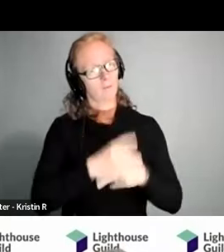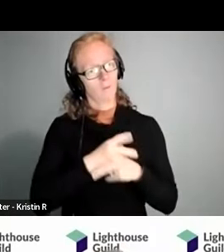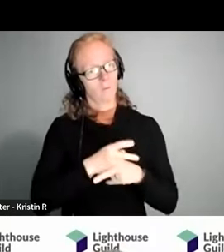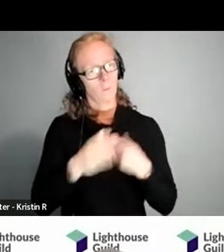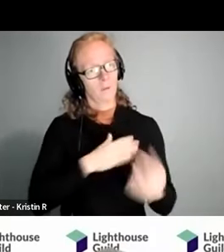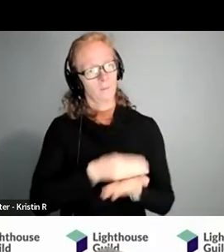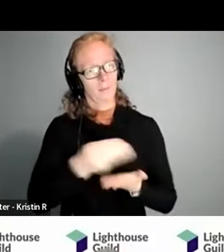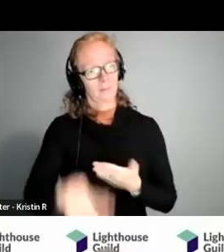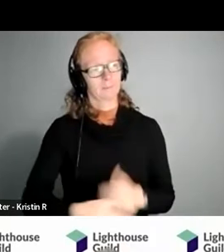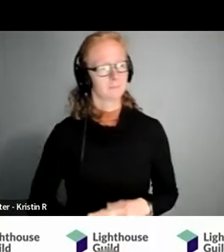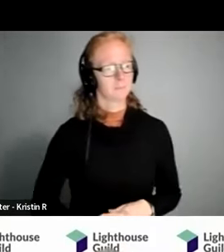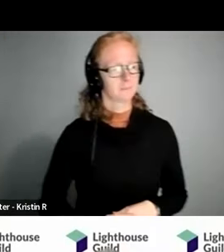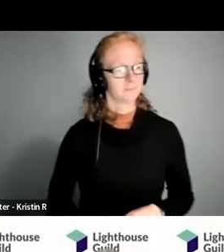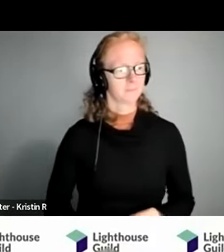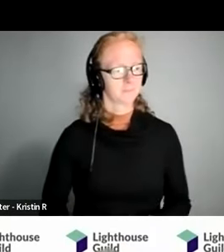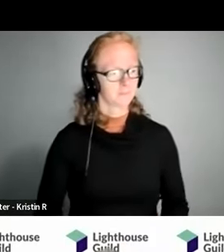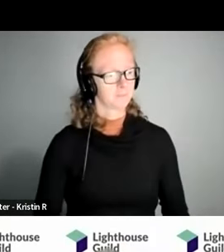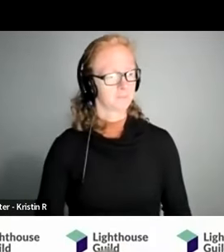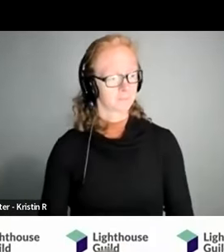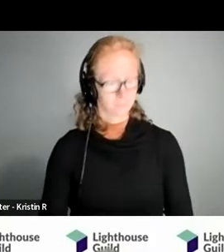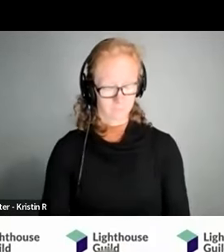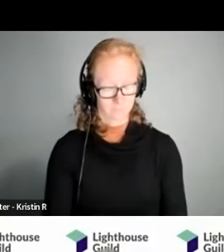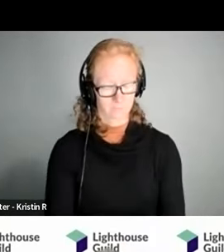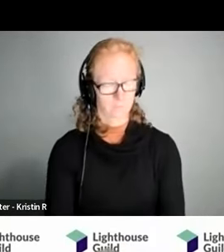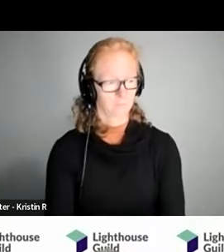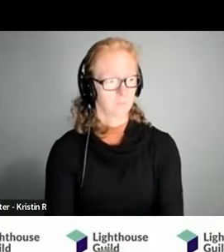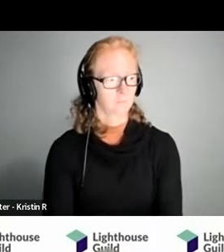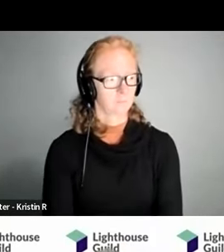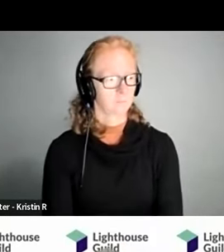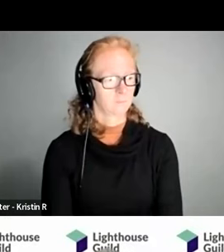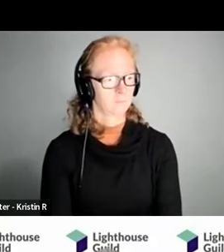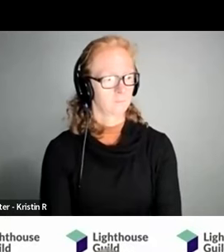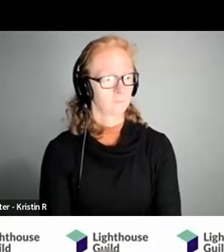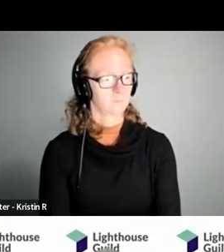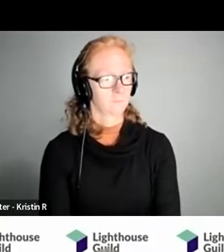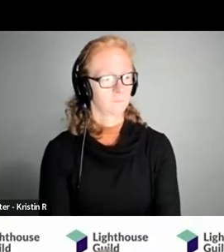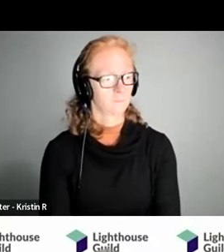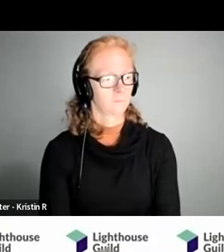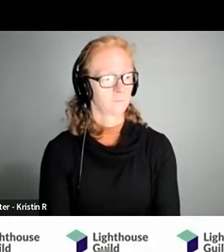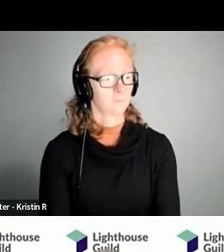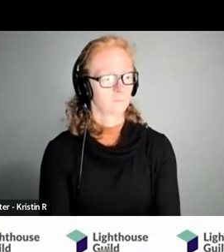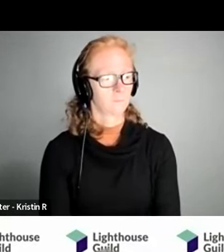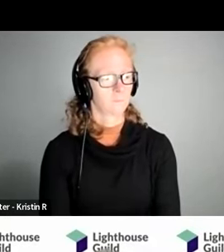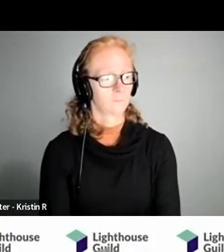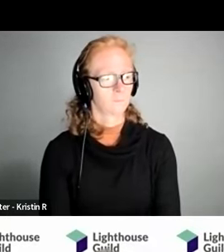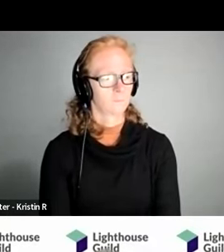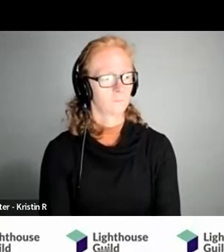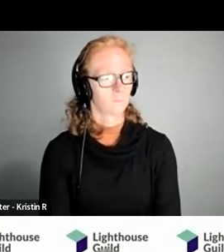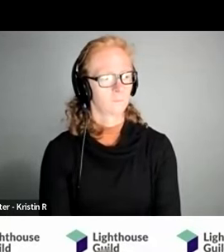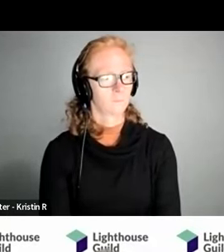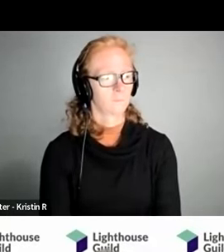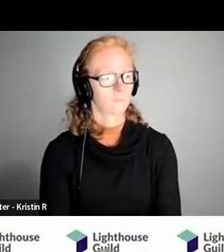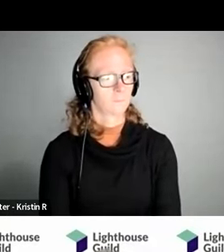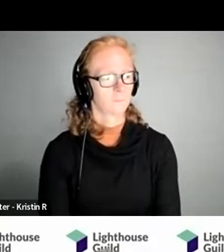purchasing great thank you um someone's saying that there's a very long waiting list for vision